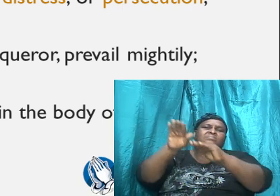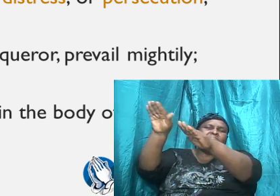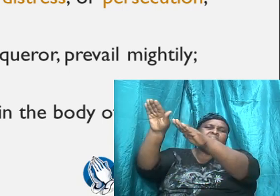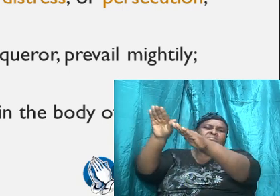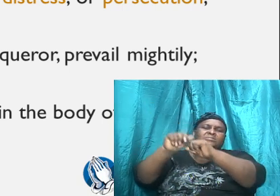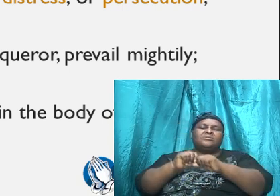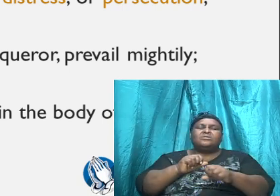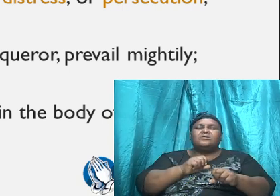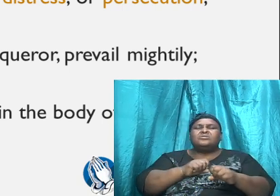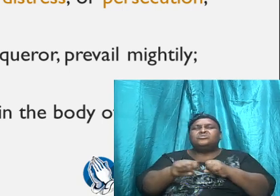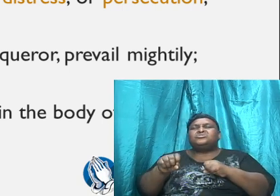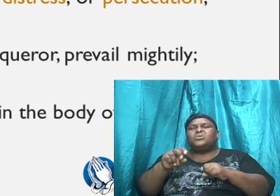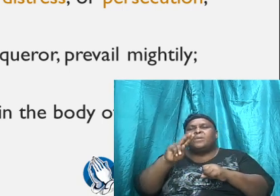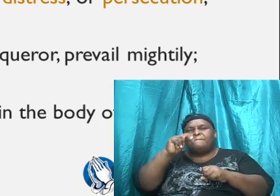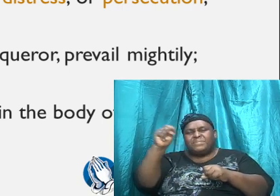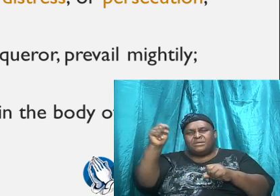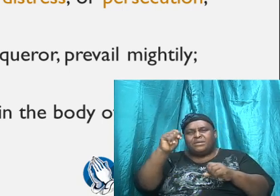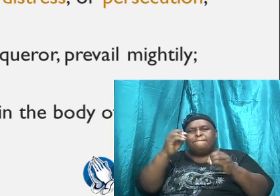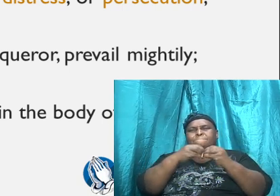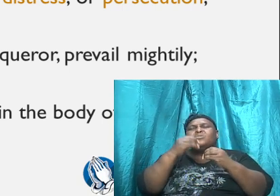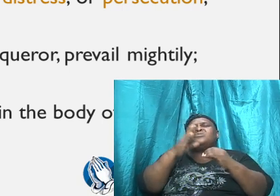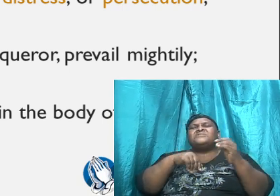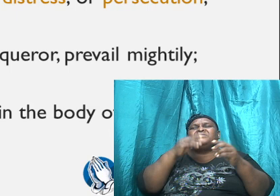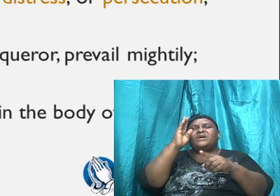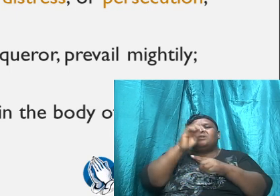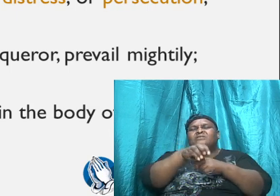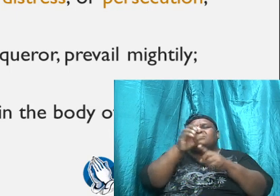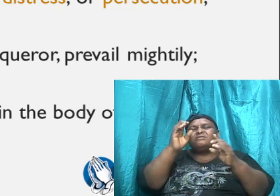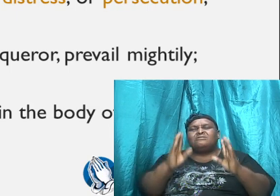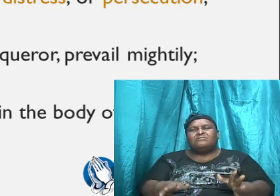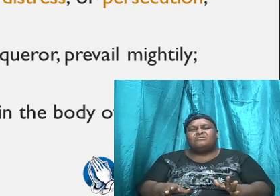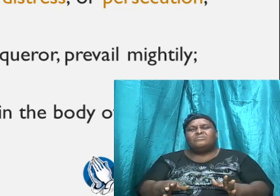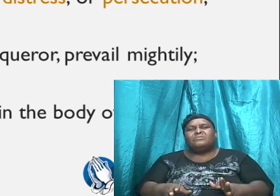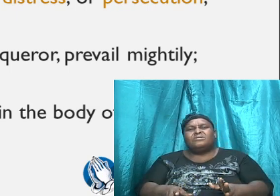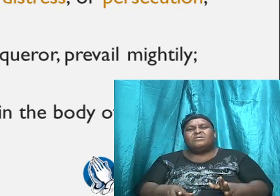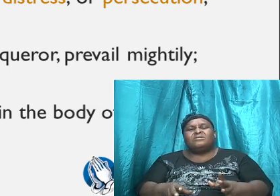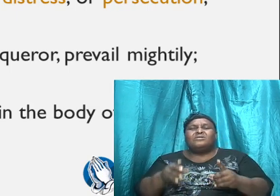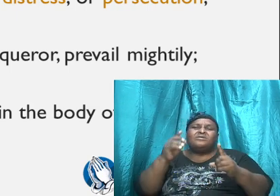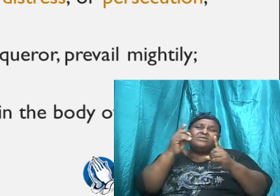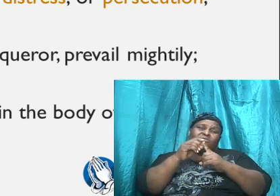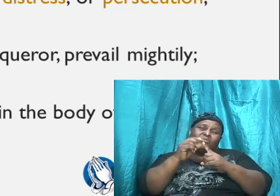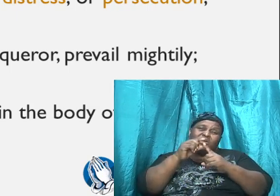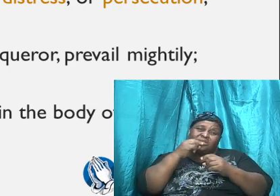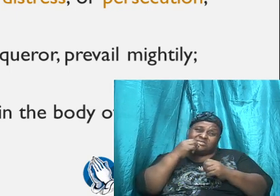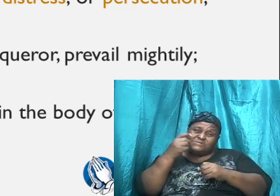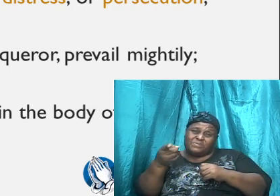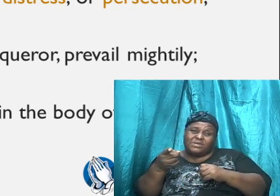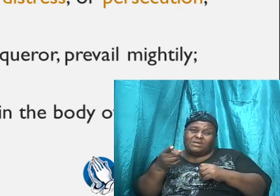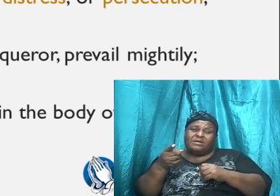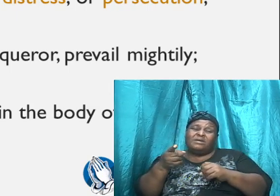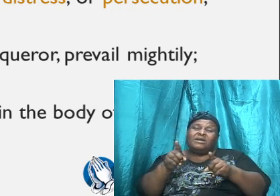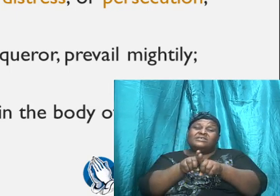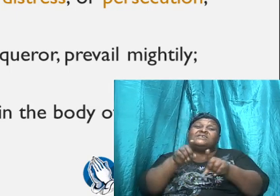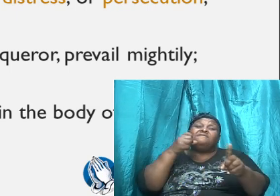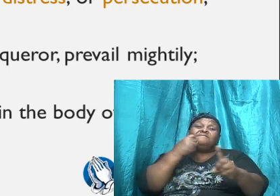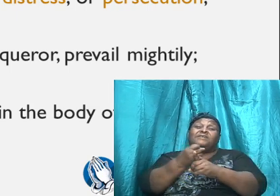conquerors, I know the word speaks of a fight as it were,